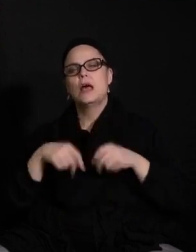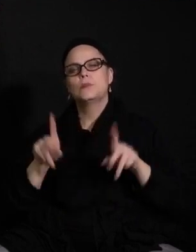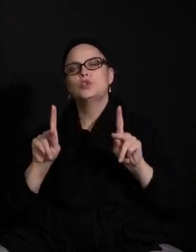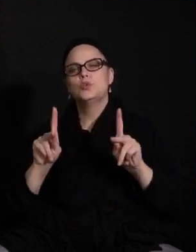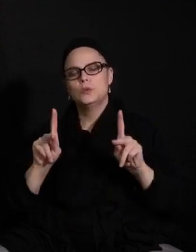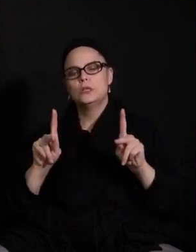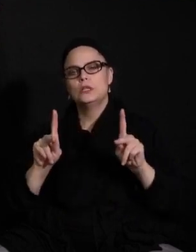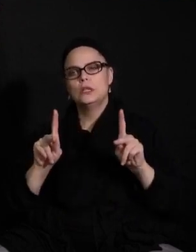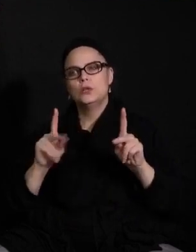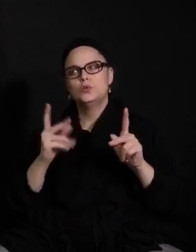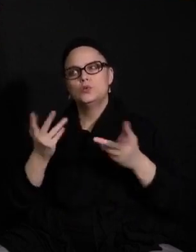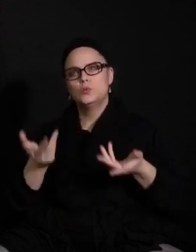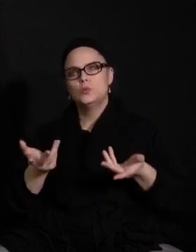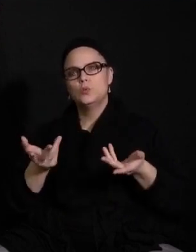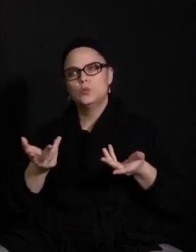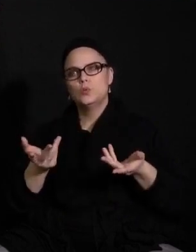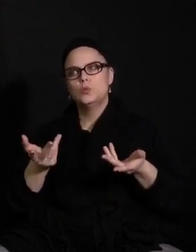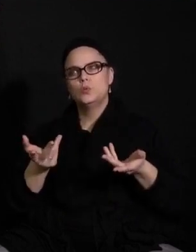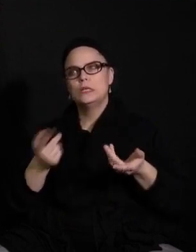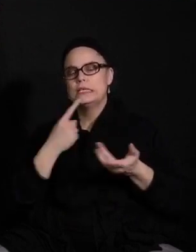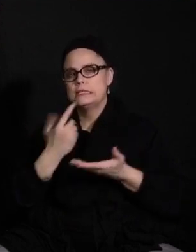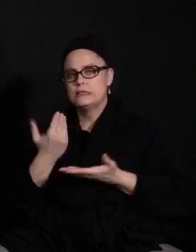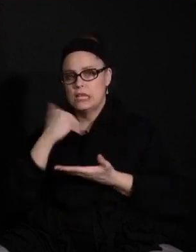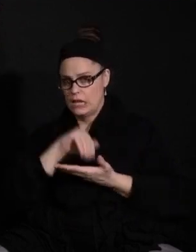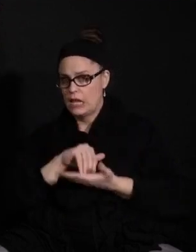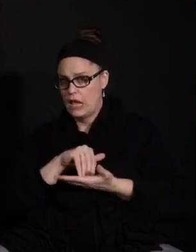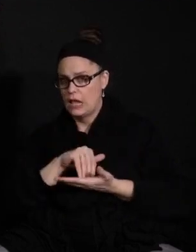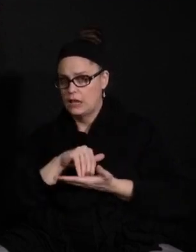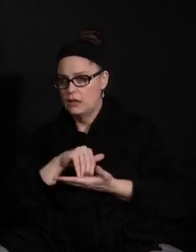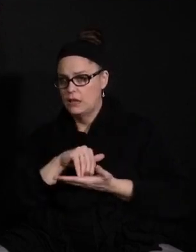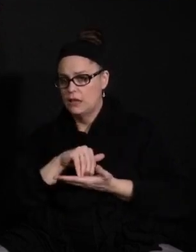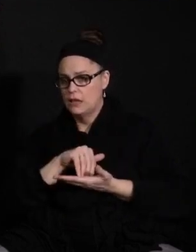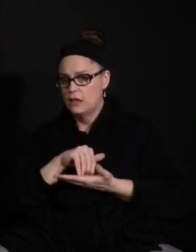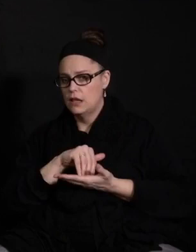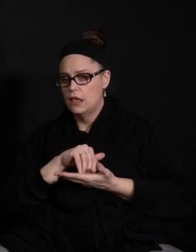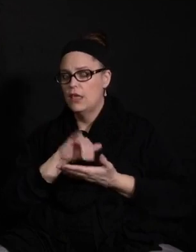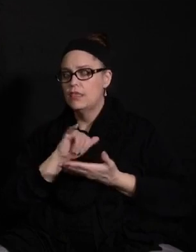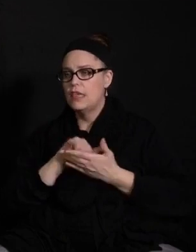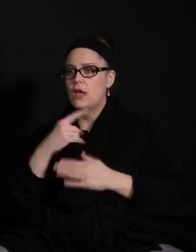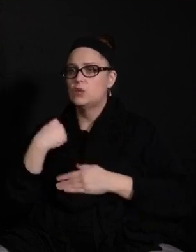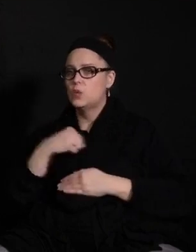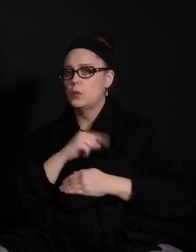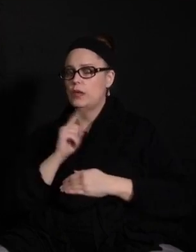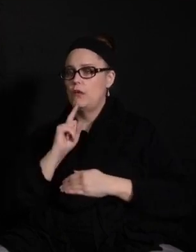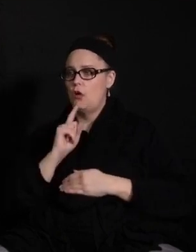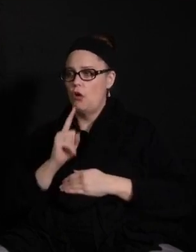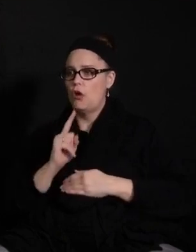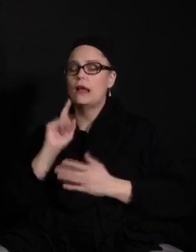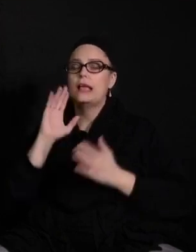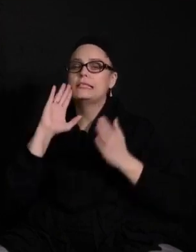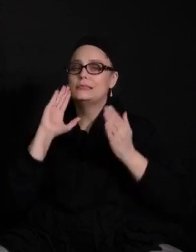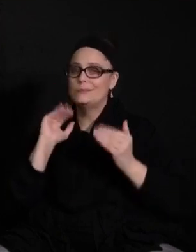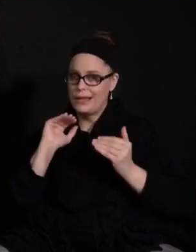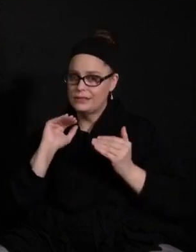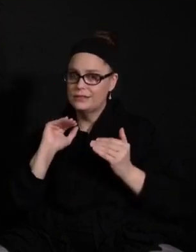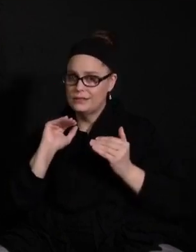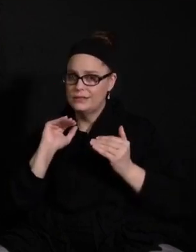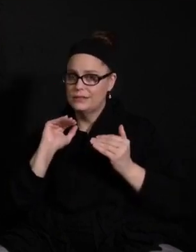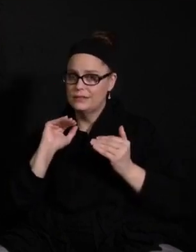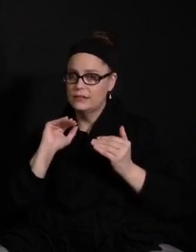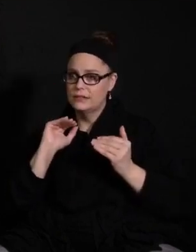reiterate that we are expected and